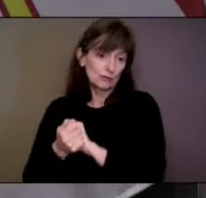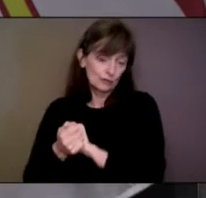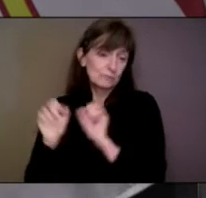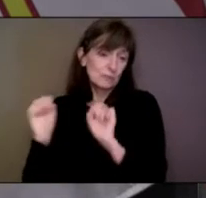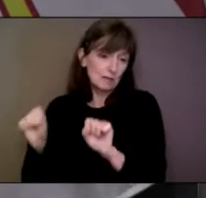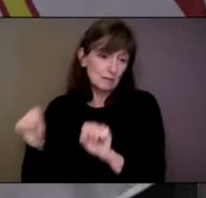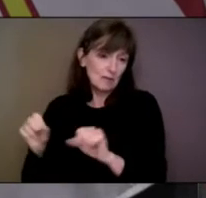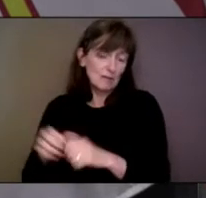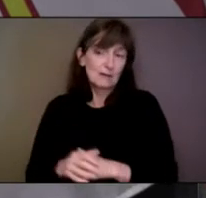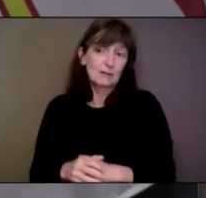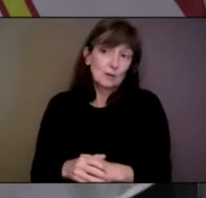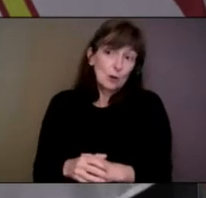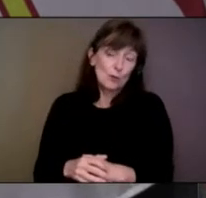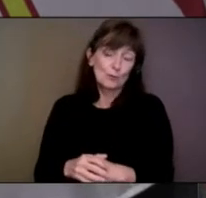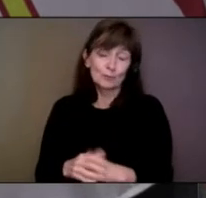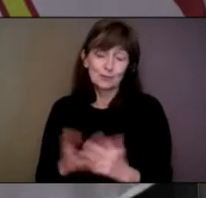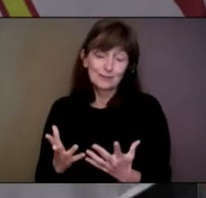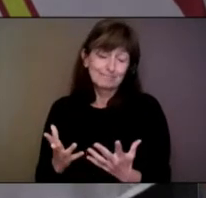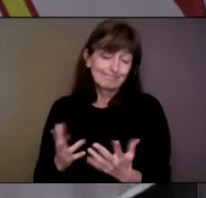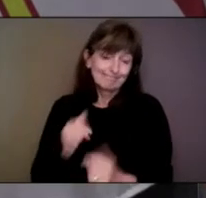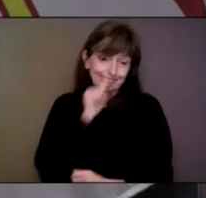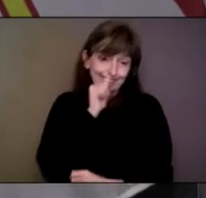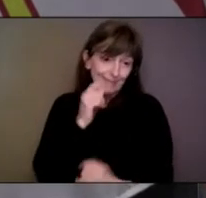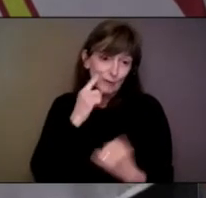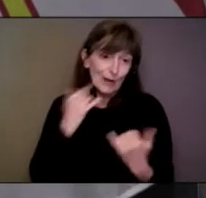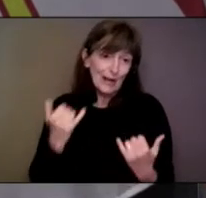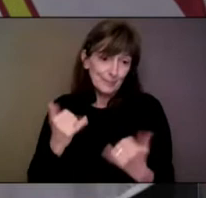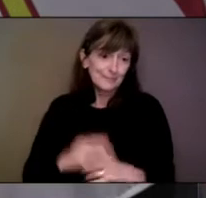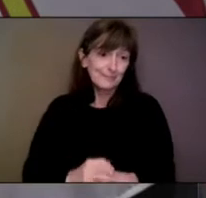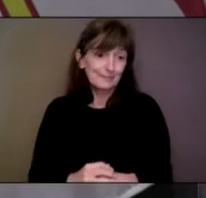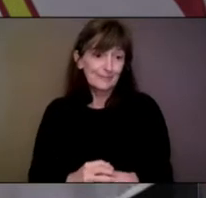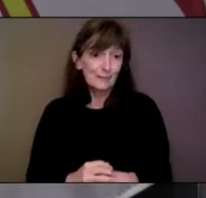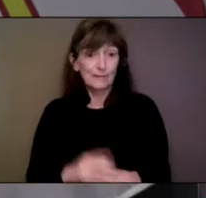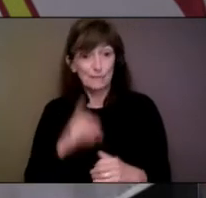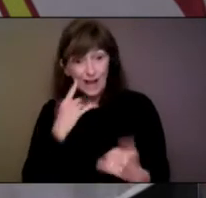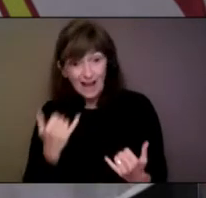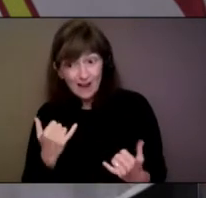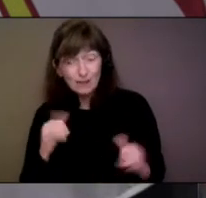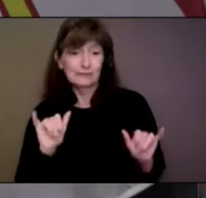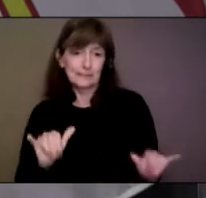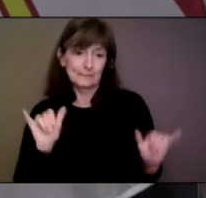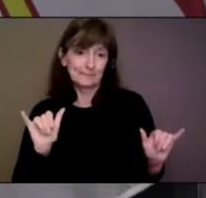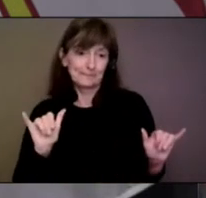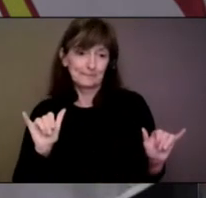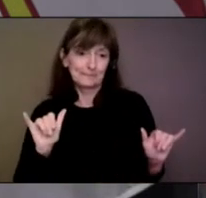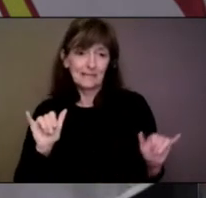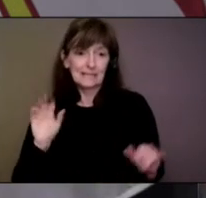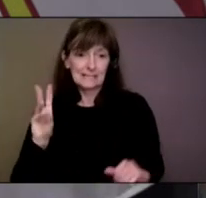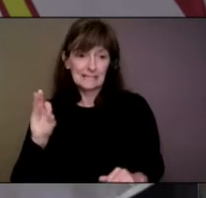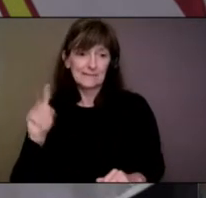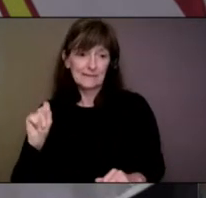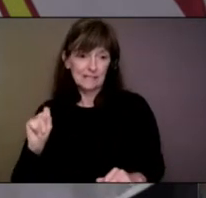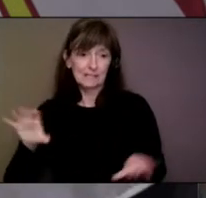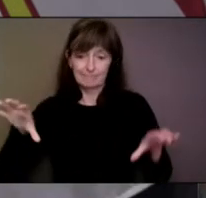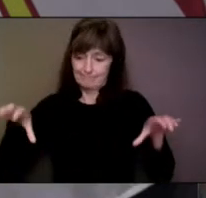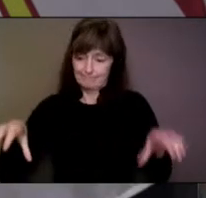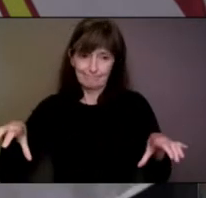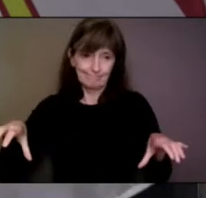stay tuned, but at the moment, we're going to leave it as it is with the caveat about physical distancing.